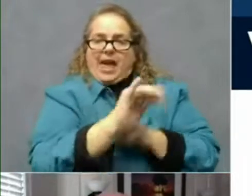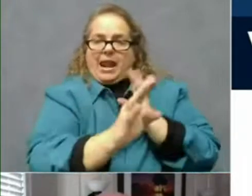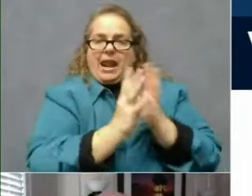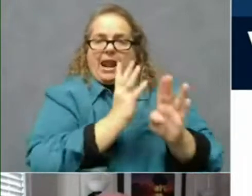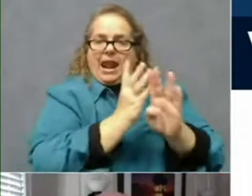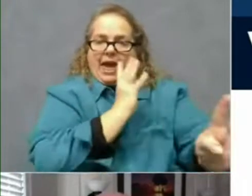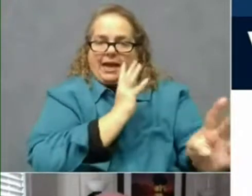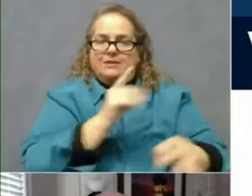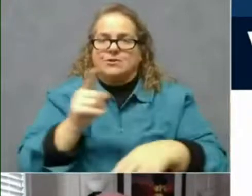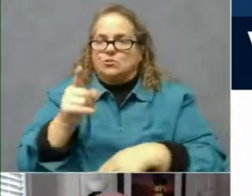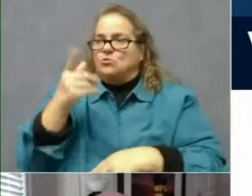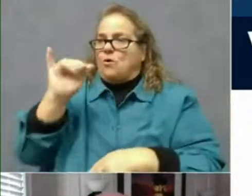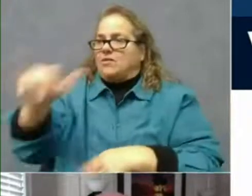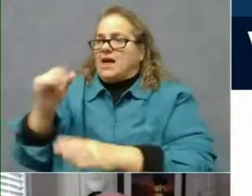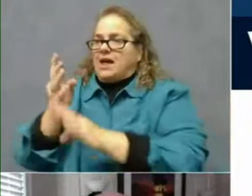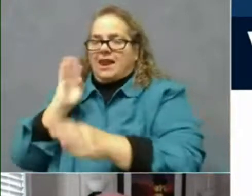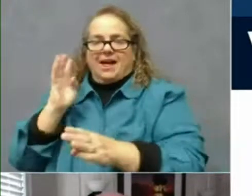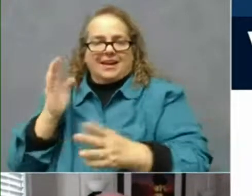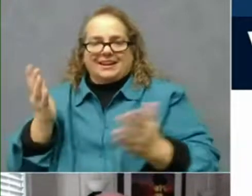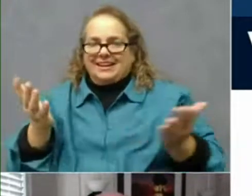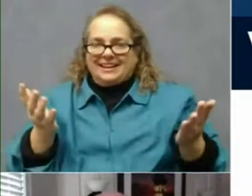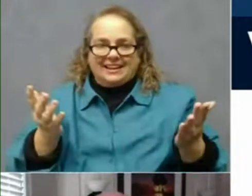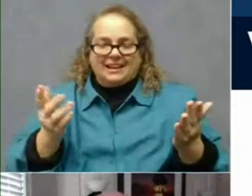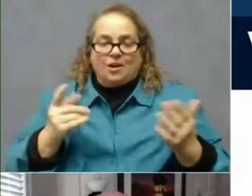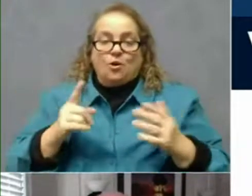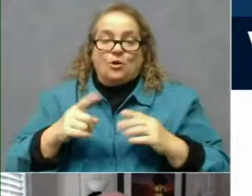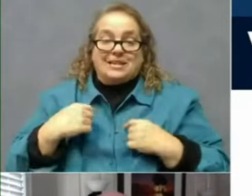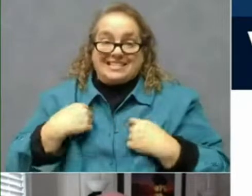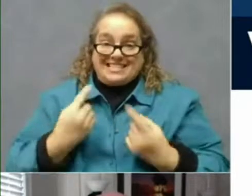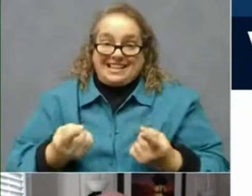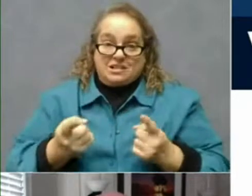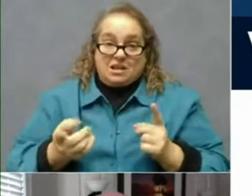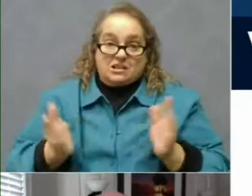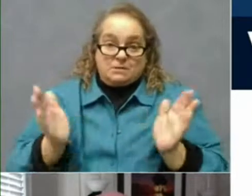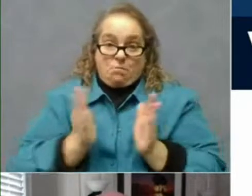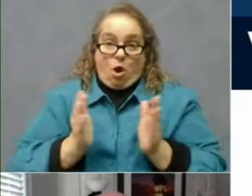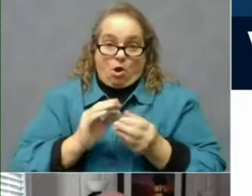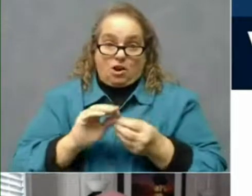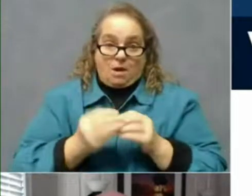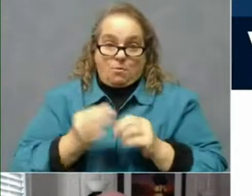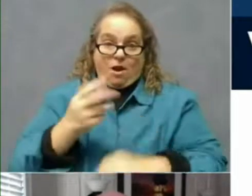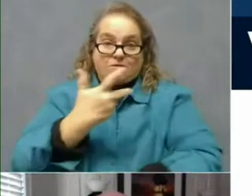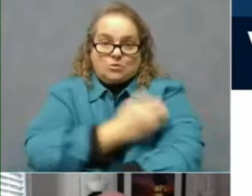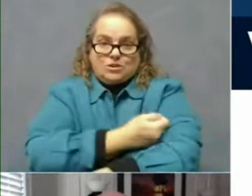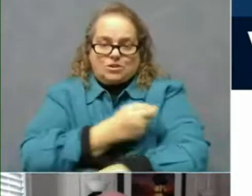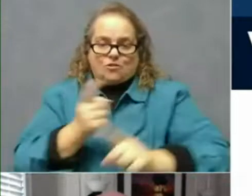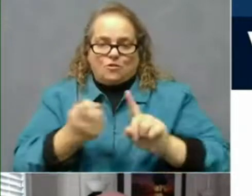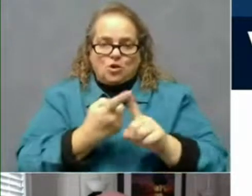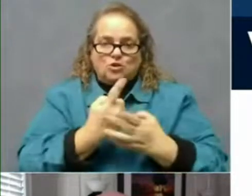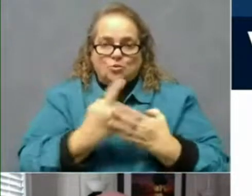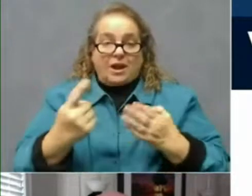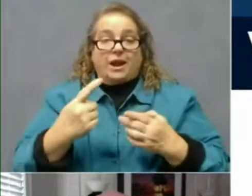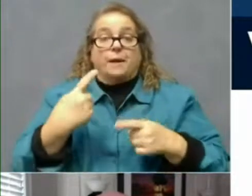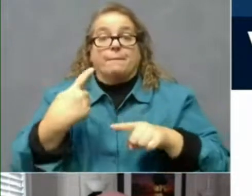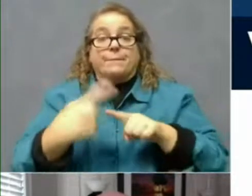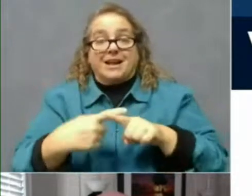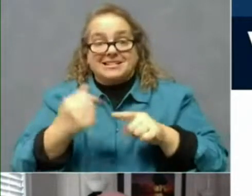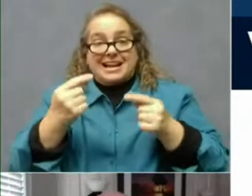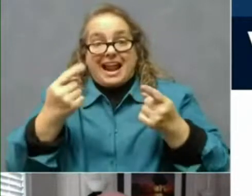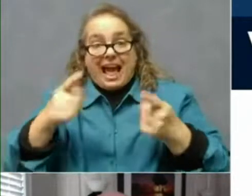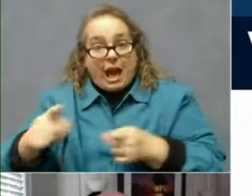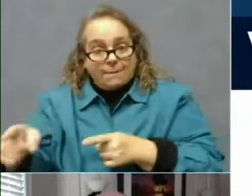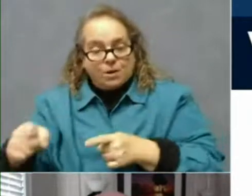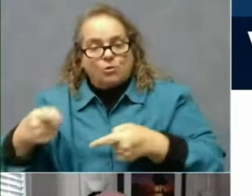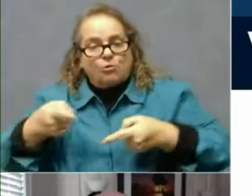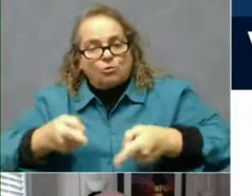small quantities of vaccine in the first weeks. And all of this was happening over the holidays, the end of the year holidays, where it is really,